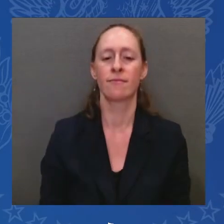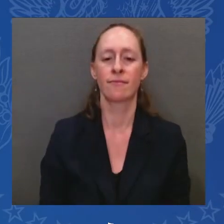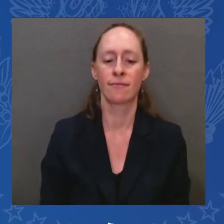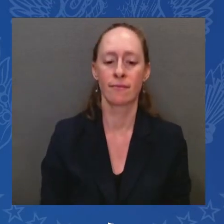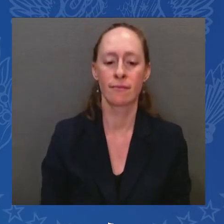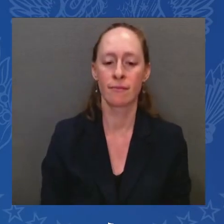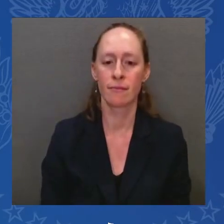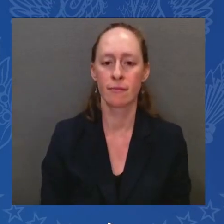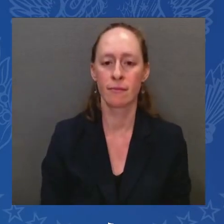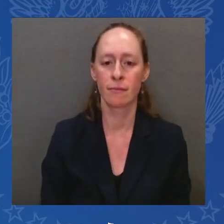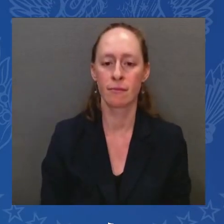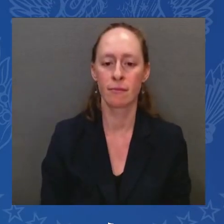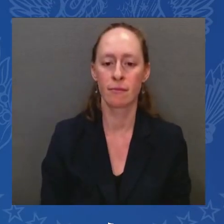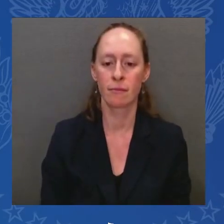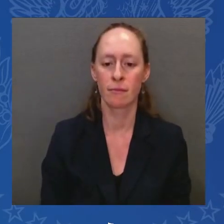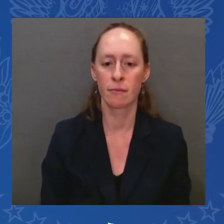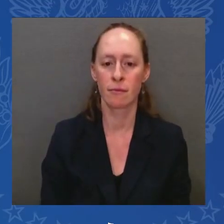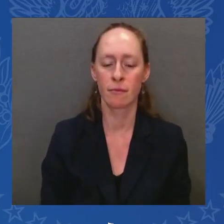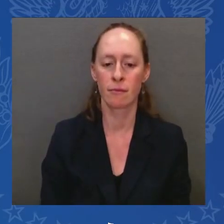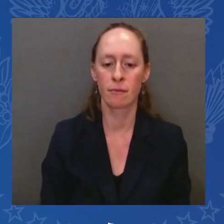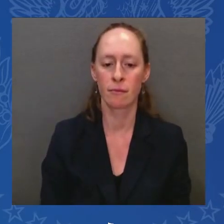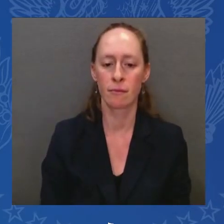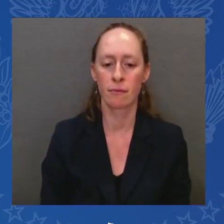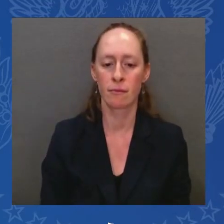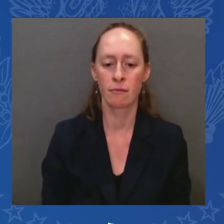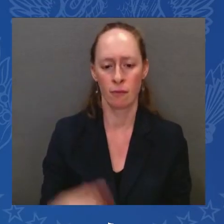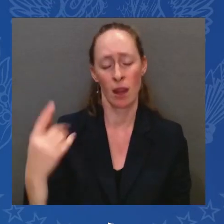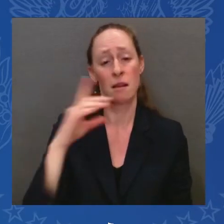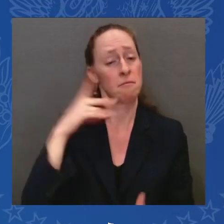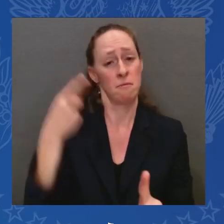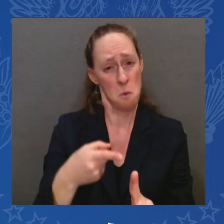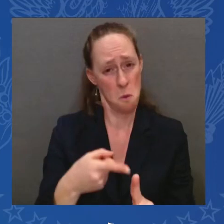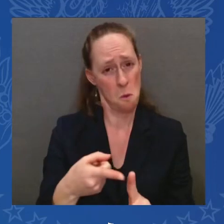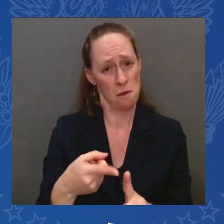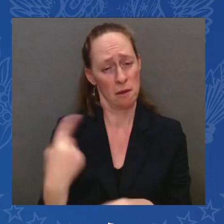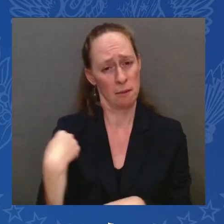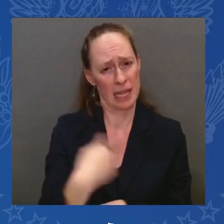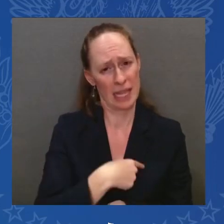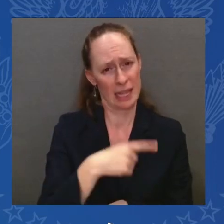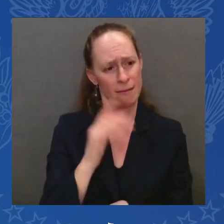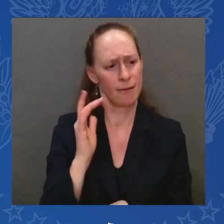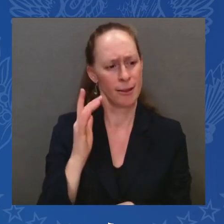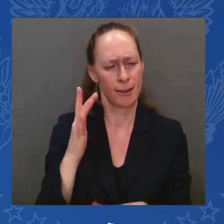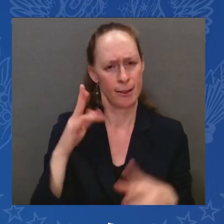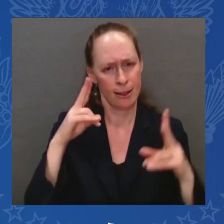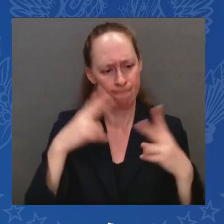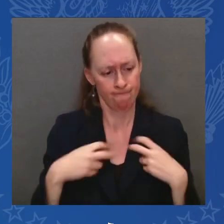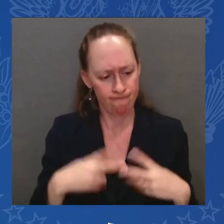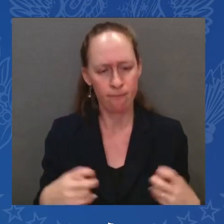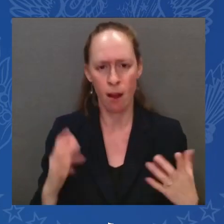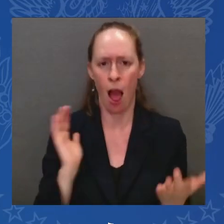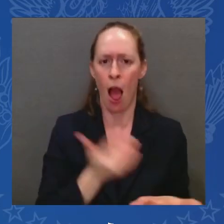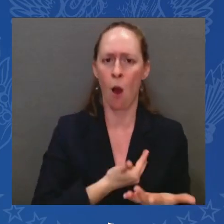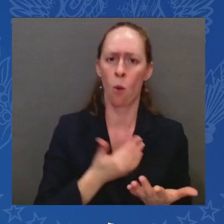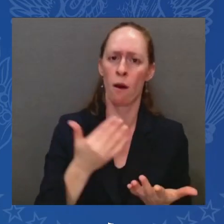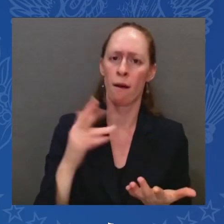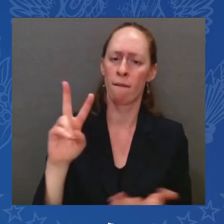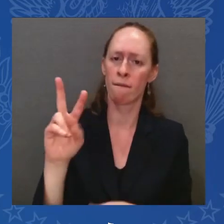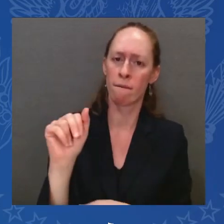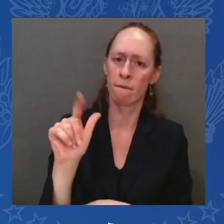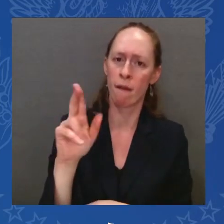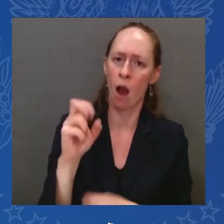if we stay true to our values, pursue with every inch and every bit of our energy